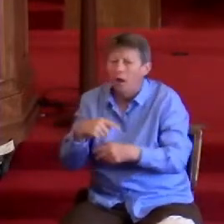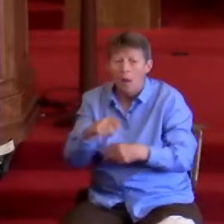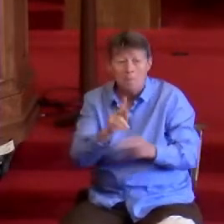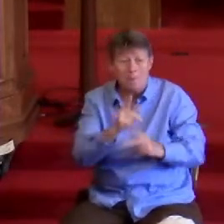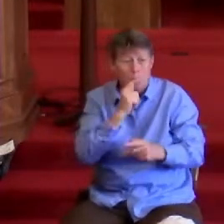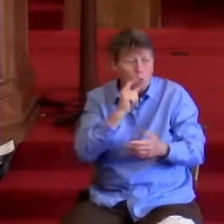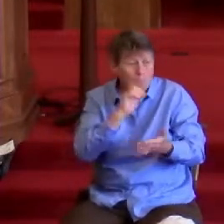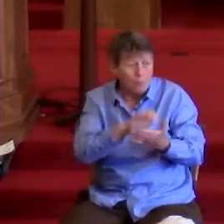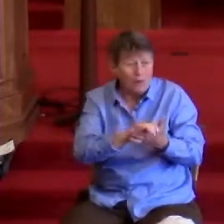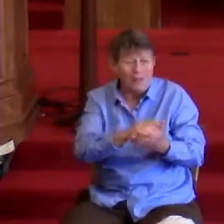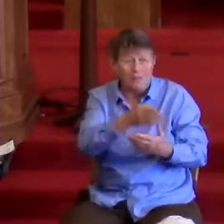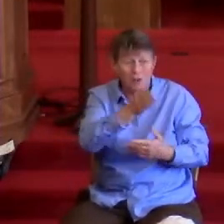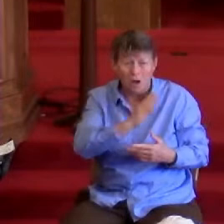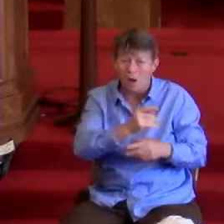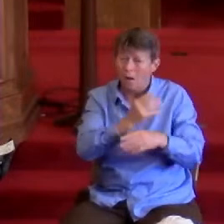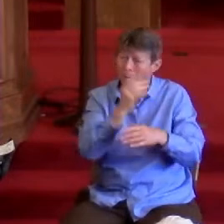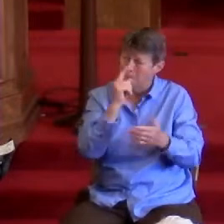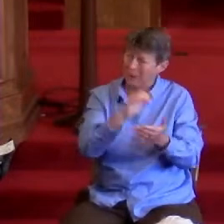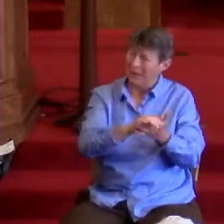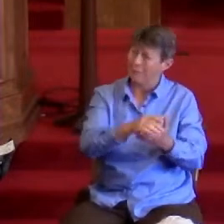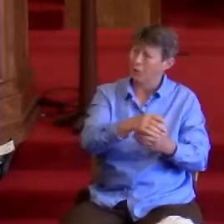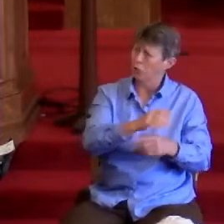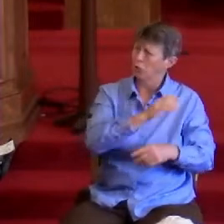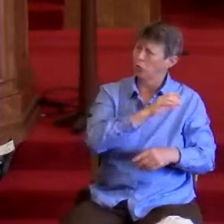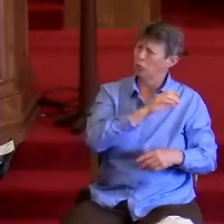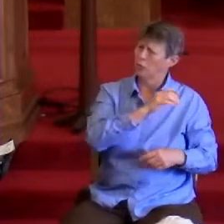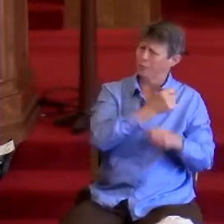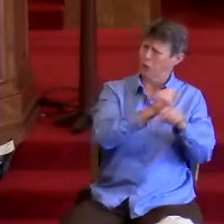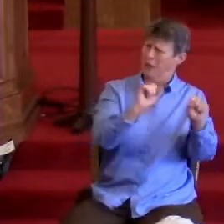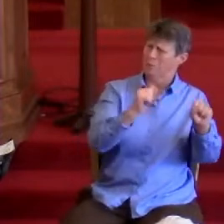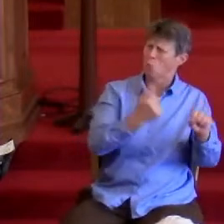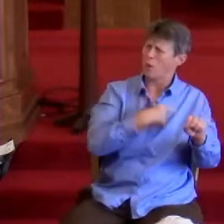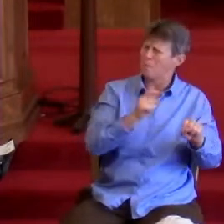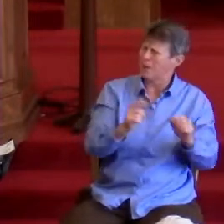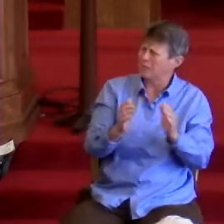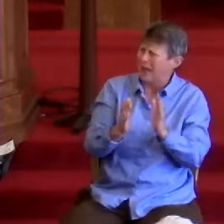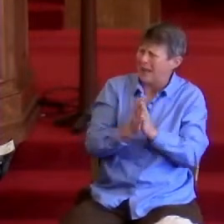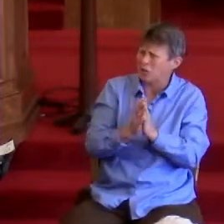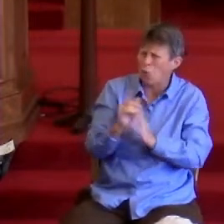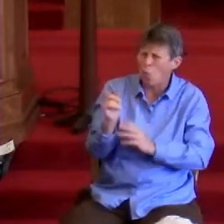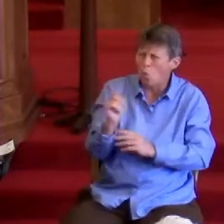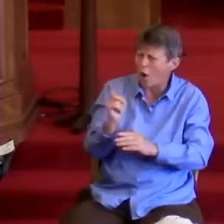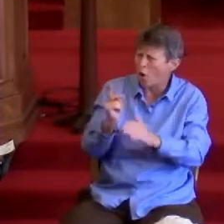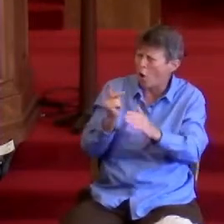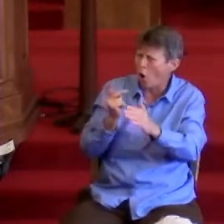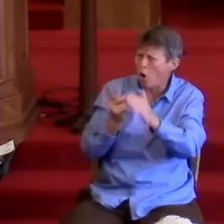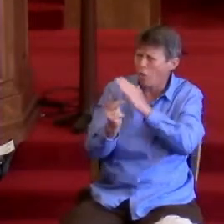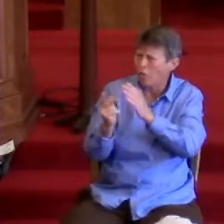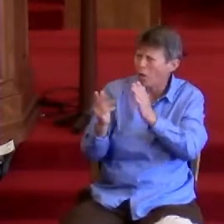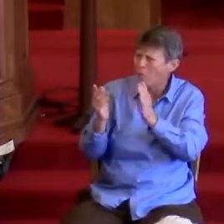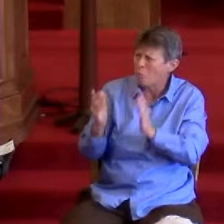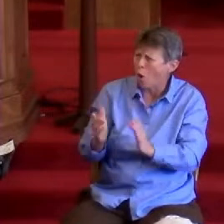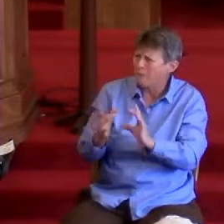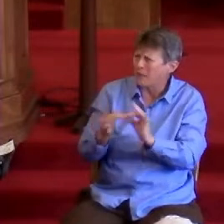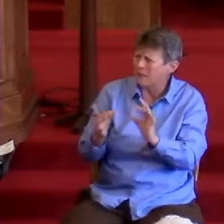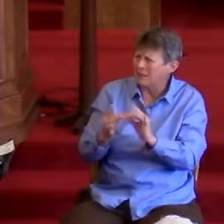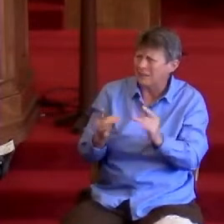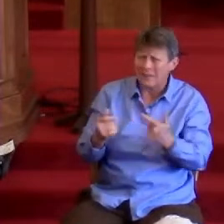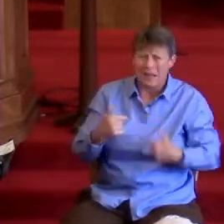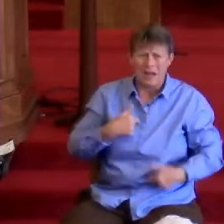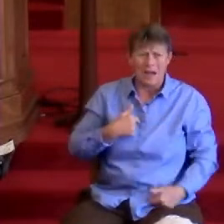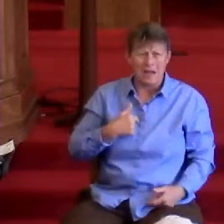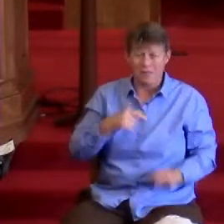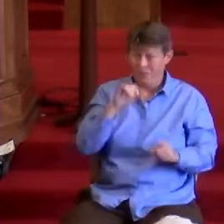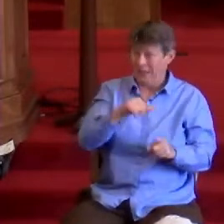God, we must question where have all the prophets gone. Here I am, a 54-year-old